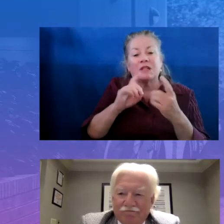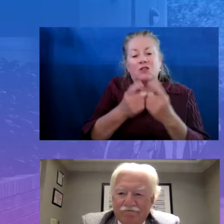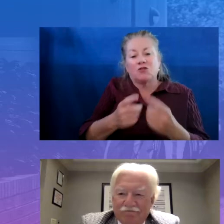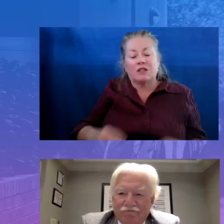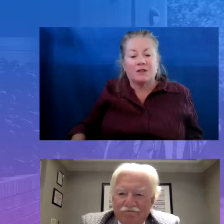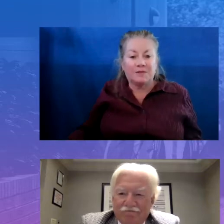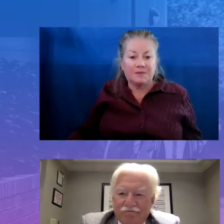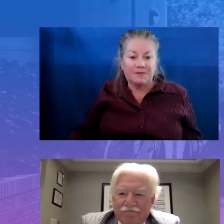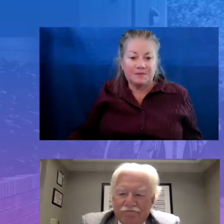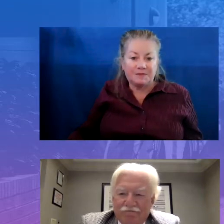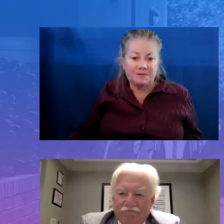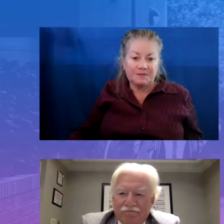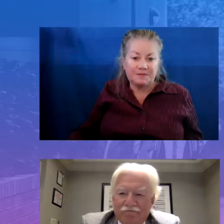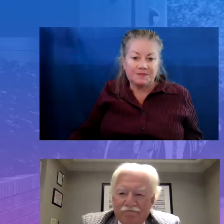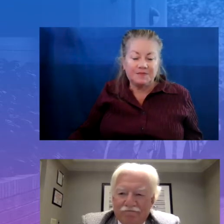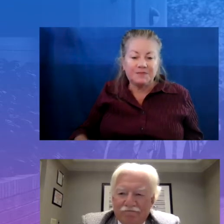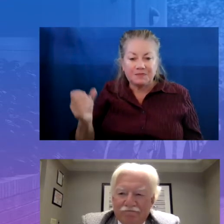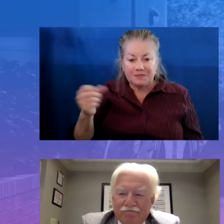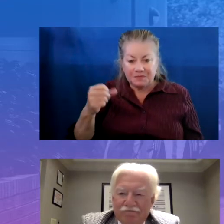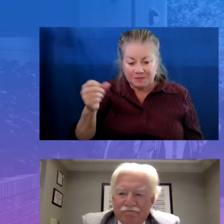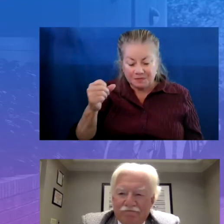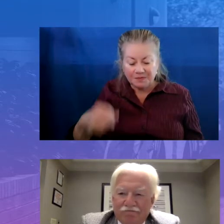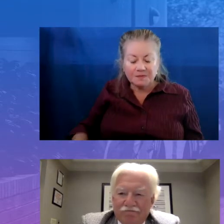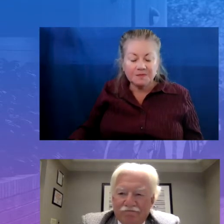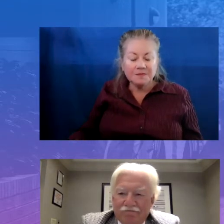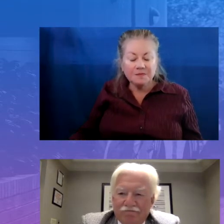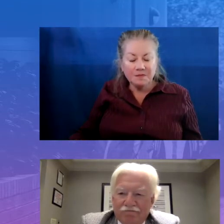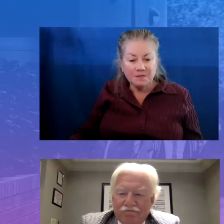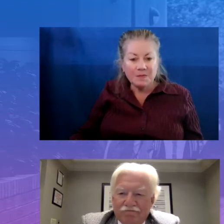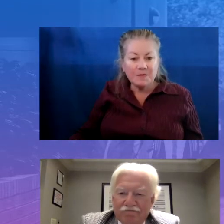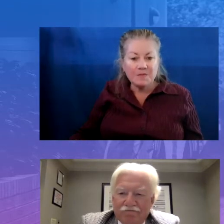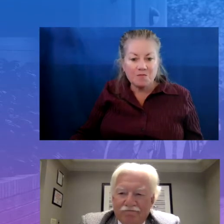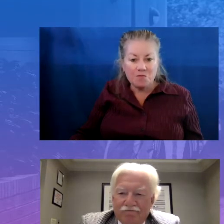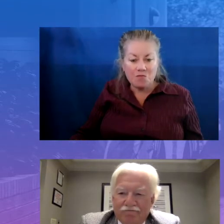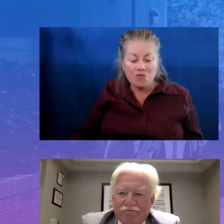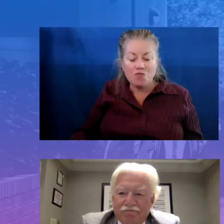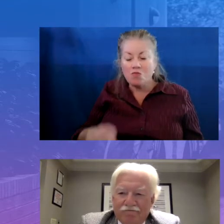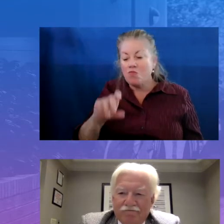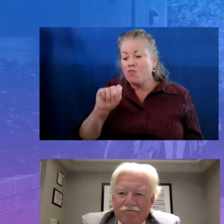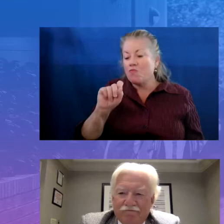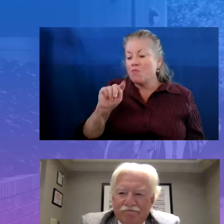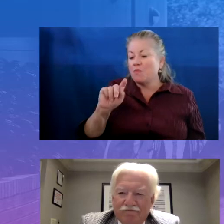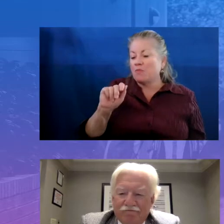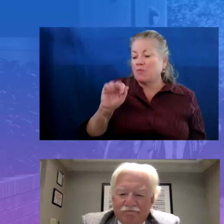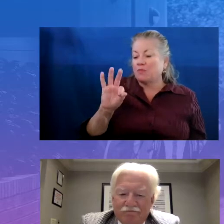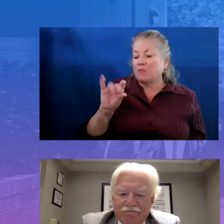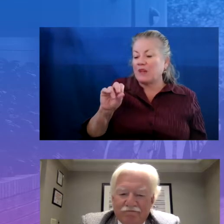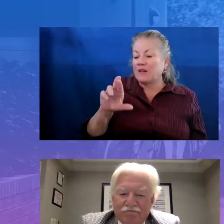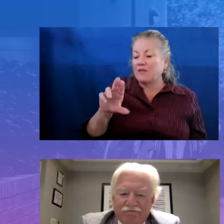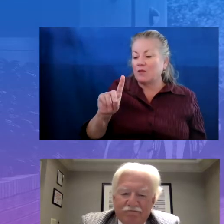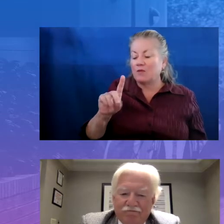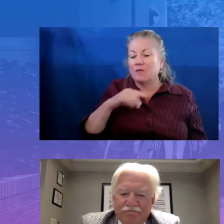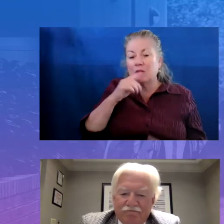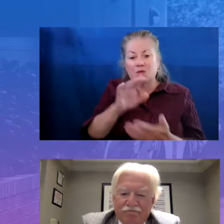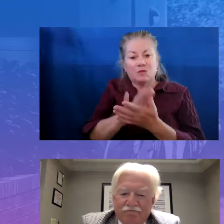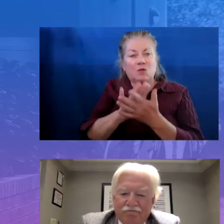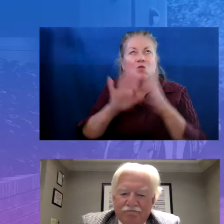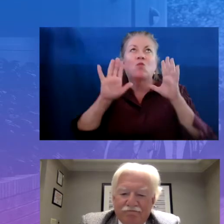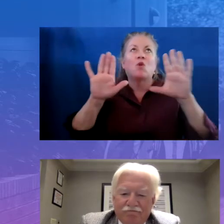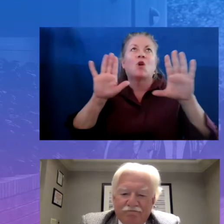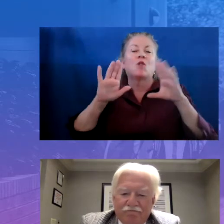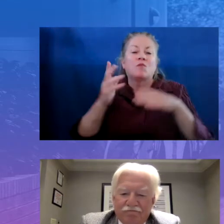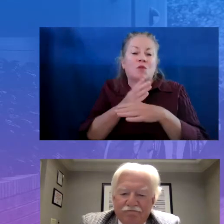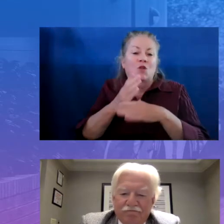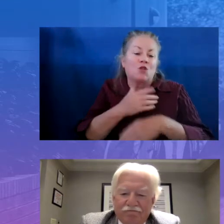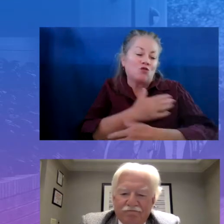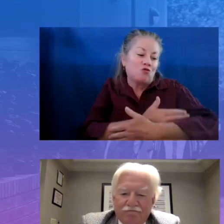Yeah, and I think for the Stanford Public Schools, I mean, it's been a wonderful partnership with Cradle to Career.